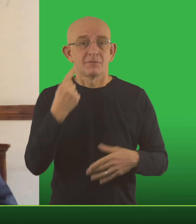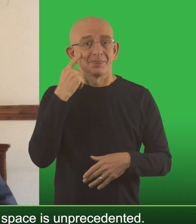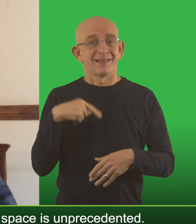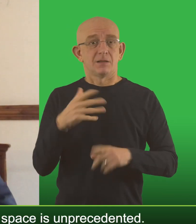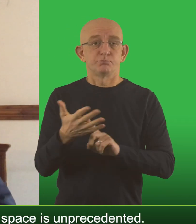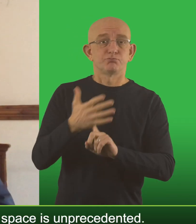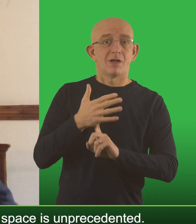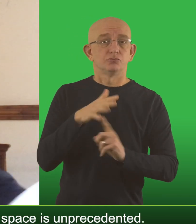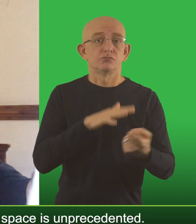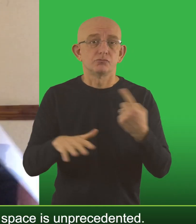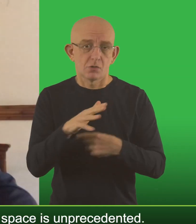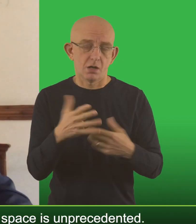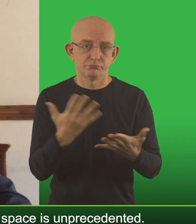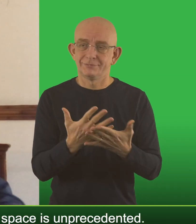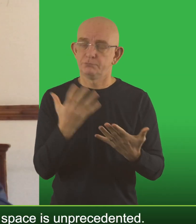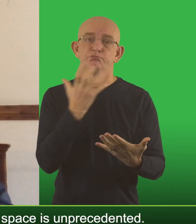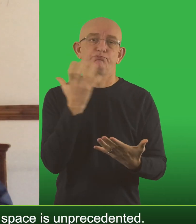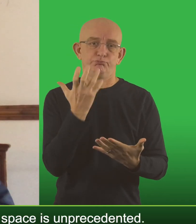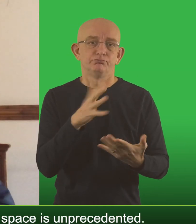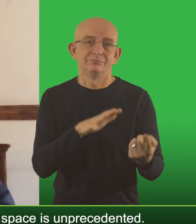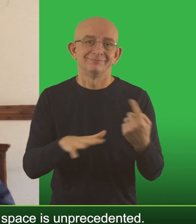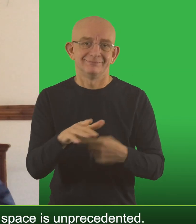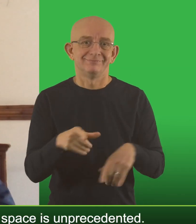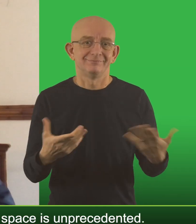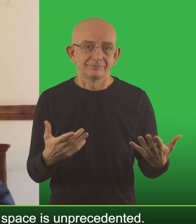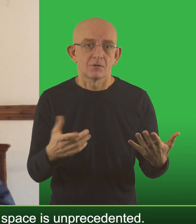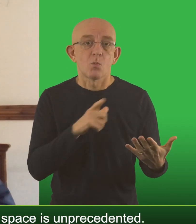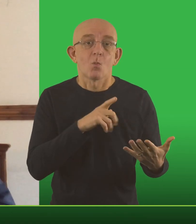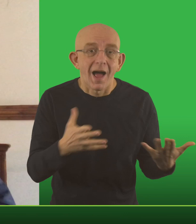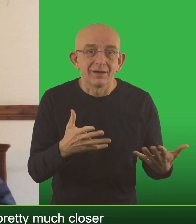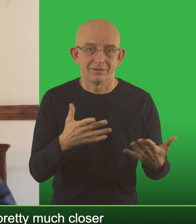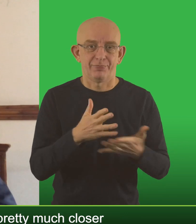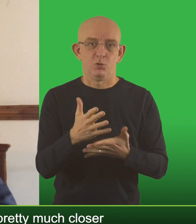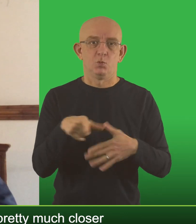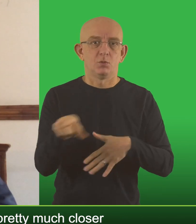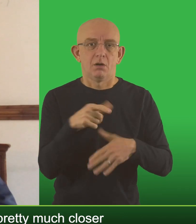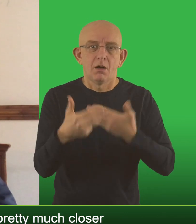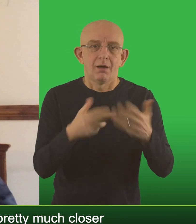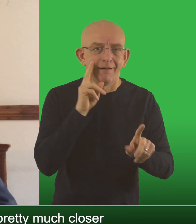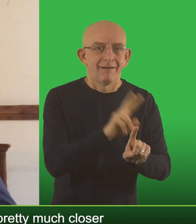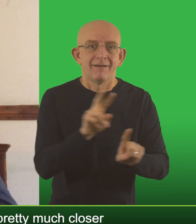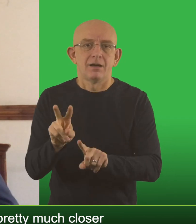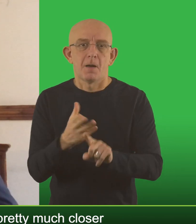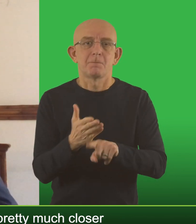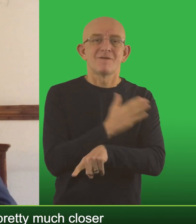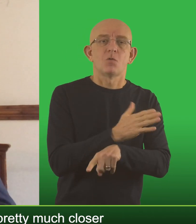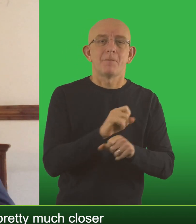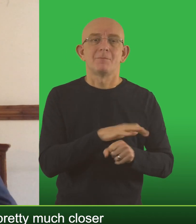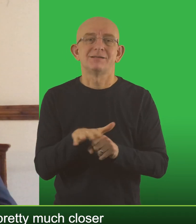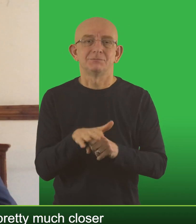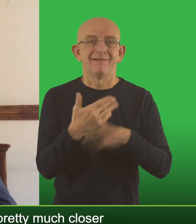So and I think that the level of pressure in that space is unprecedented. Why? Behaviours